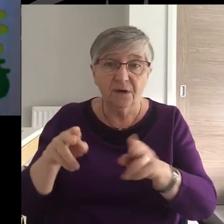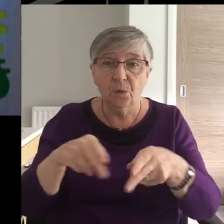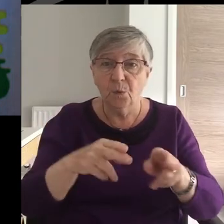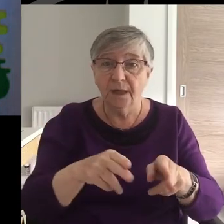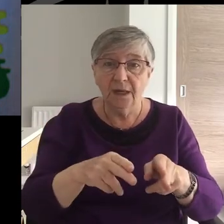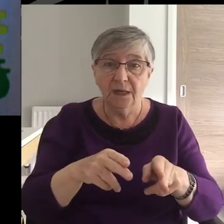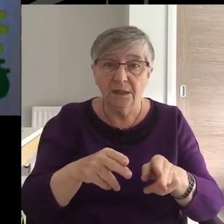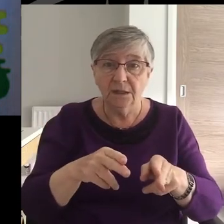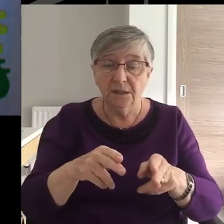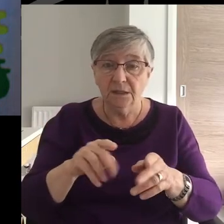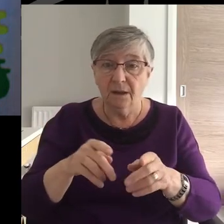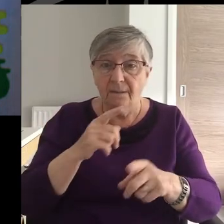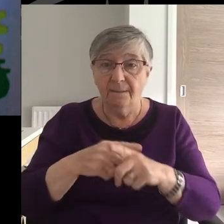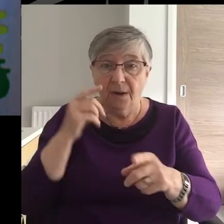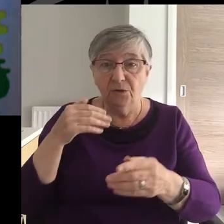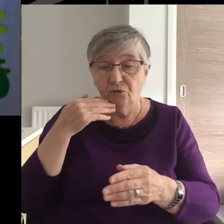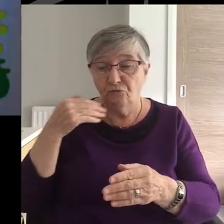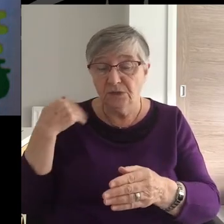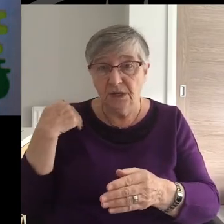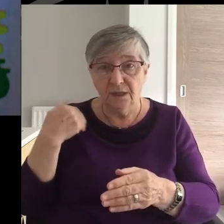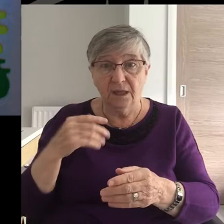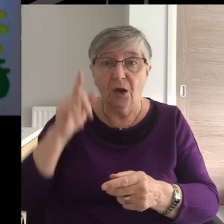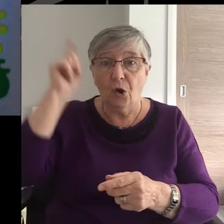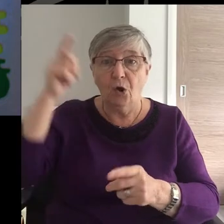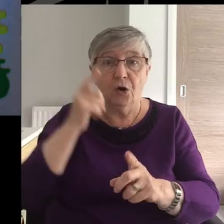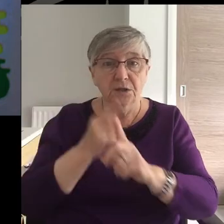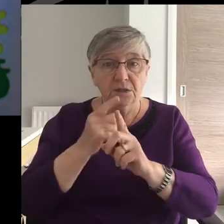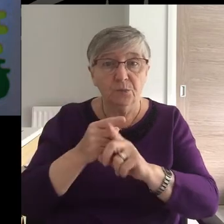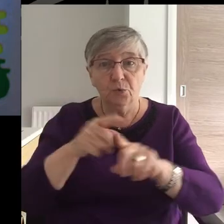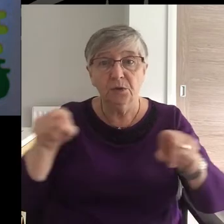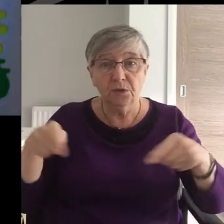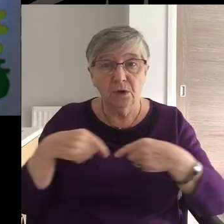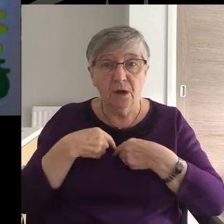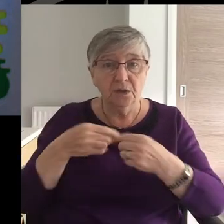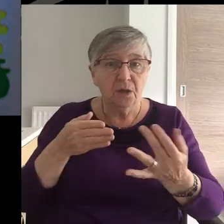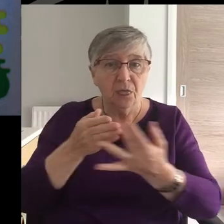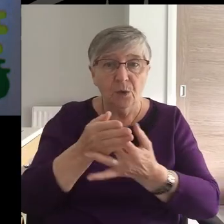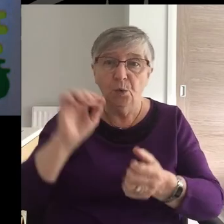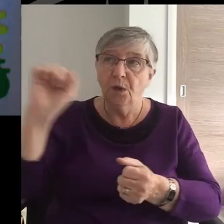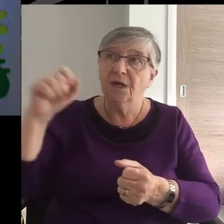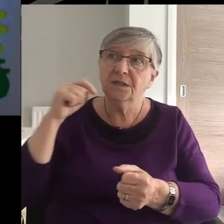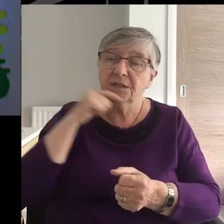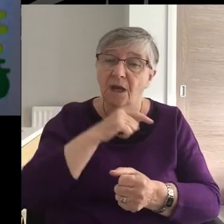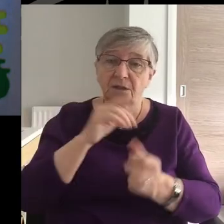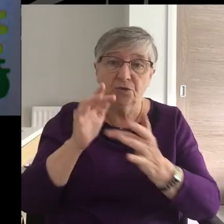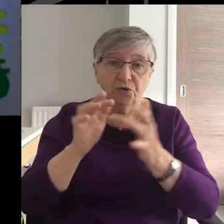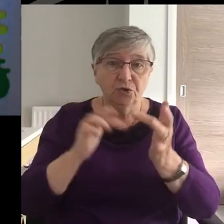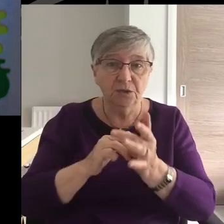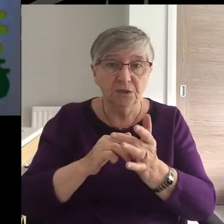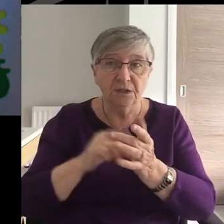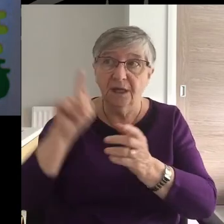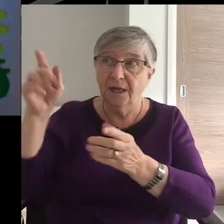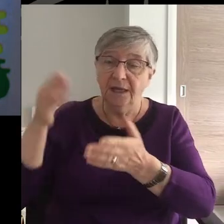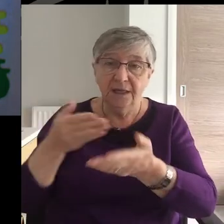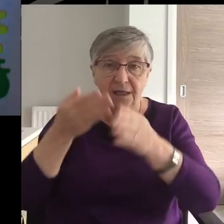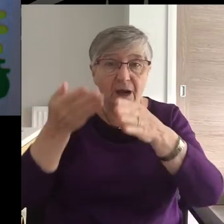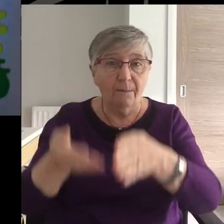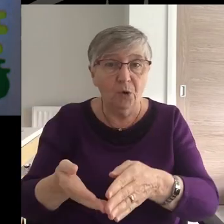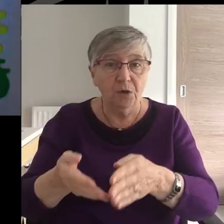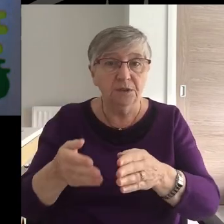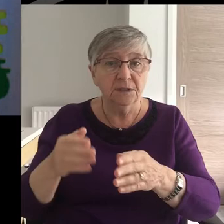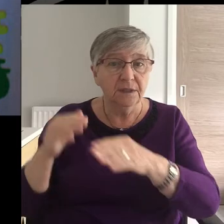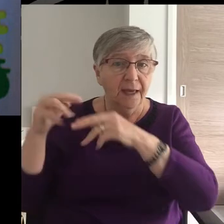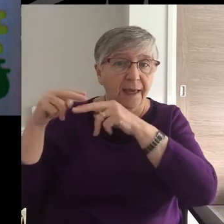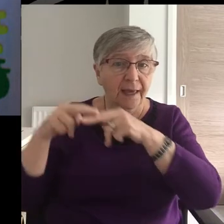But in these last days, he has spoken to us by his Son, whom he appointed heir of all things,